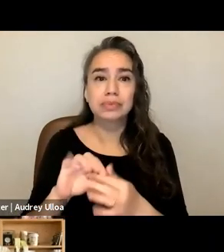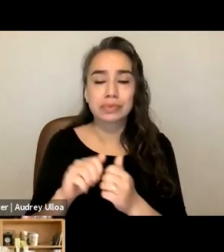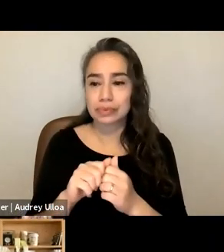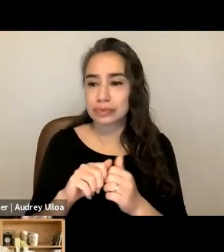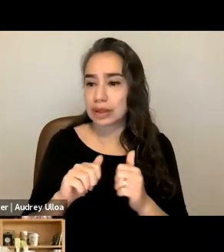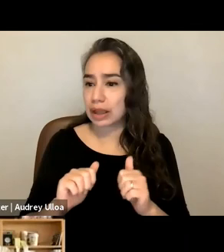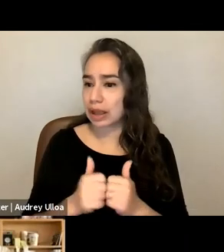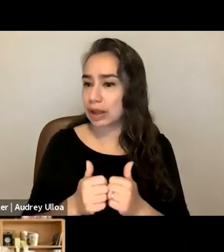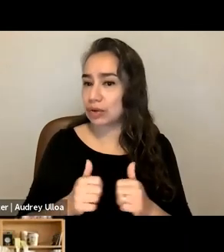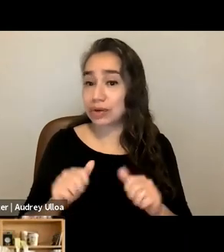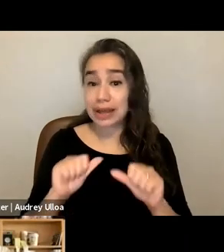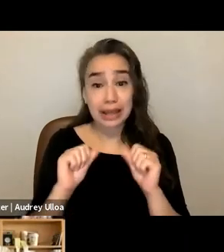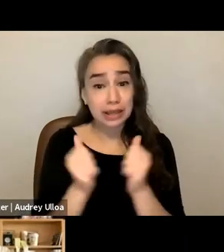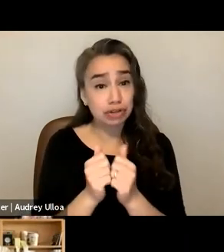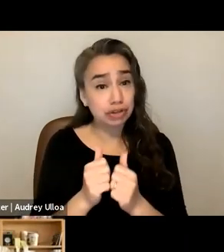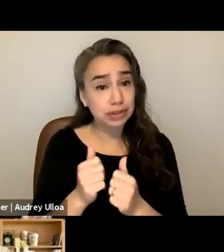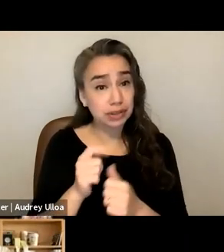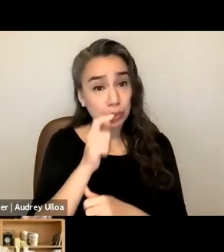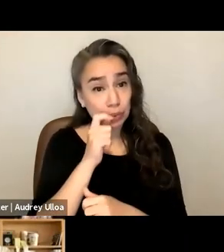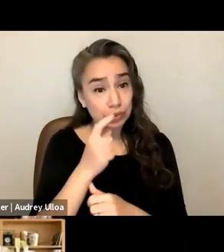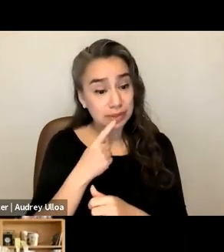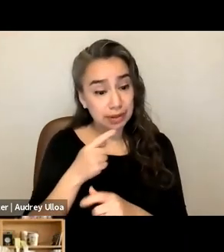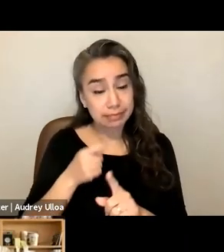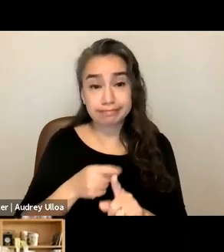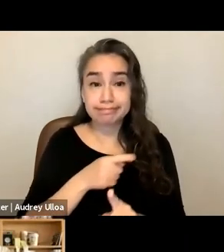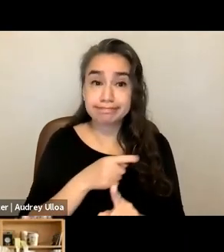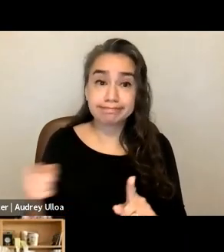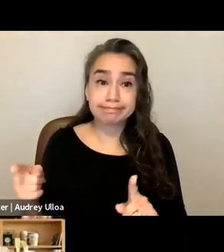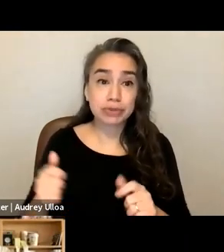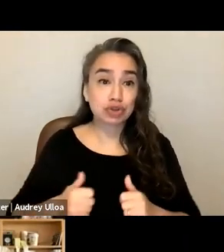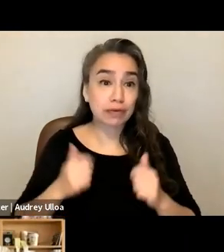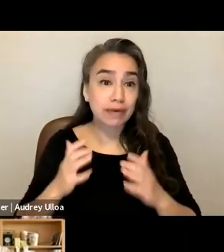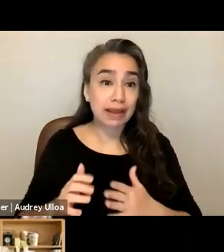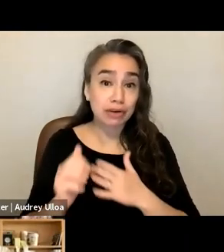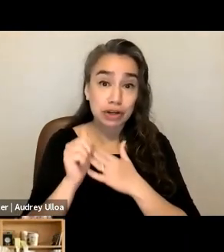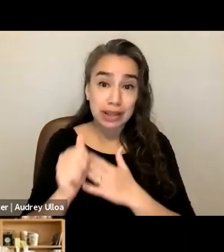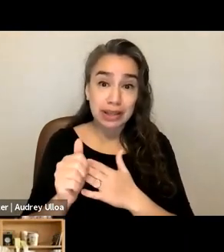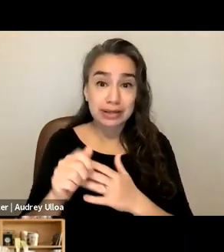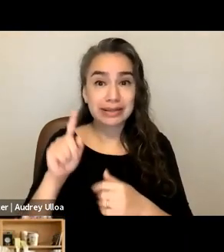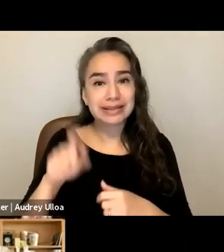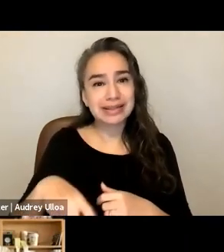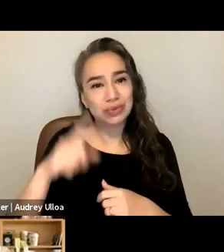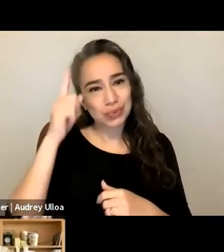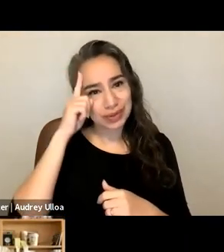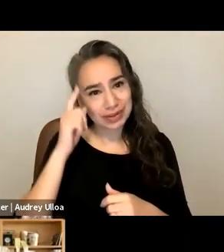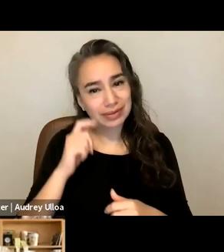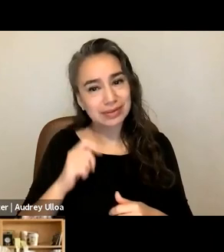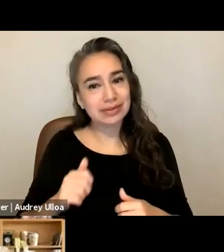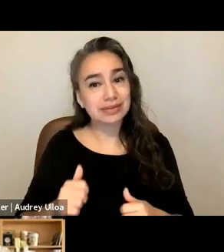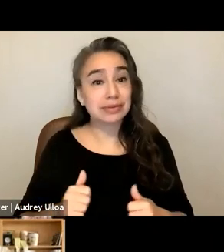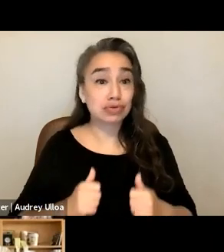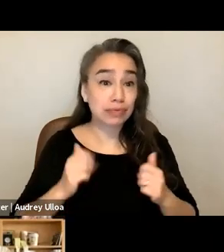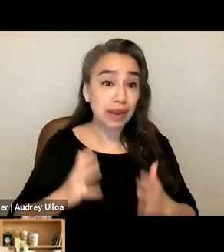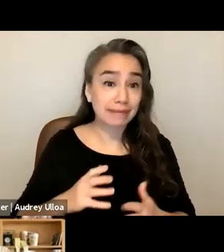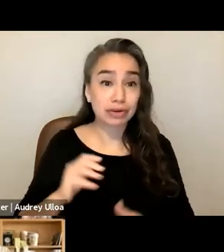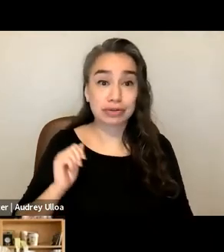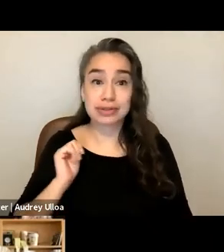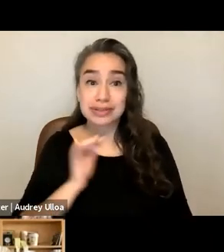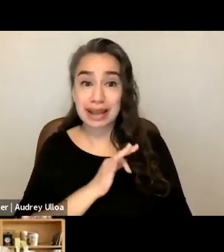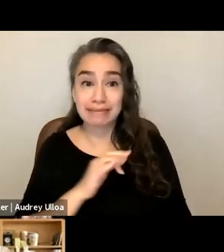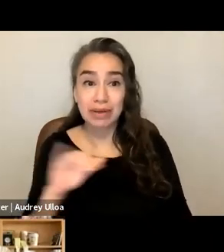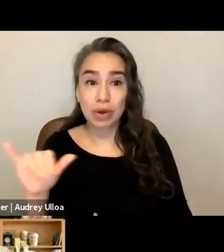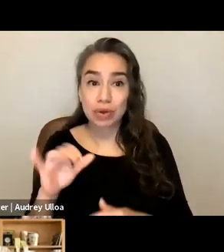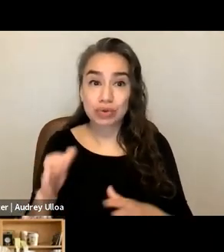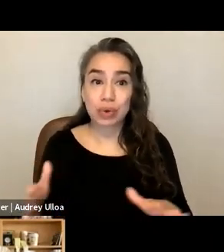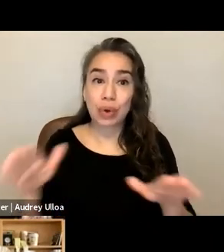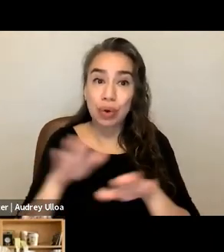be survivor-led also need to treat staff and survivors as an overlapping group yes yeah um i